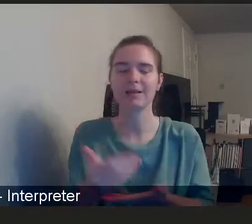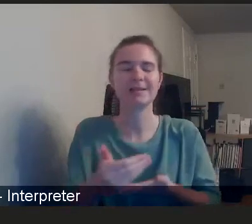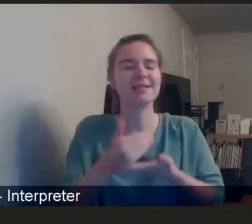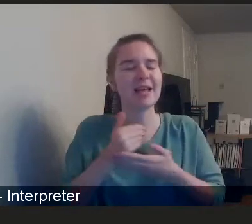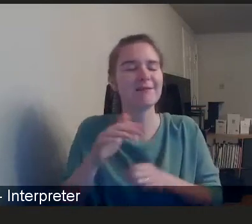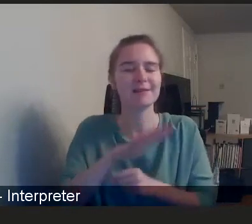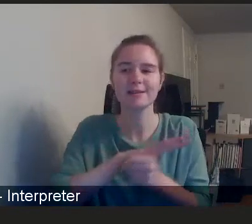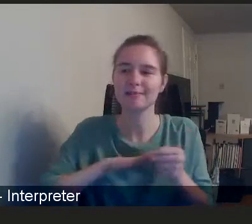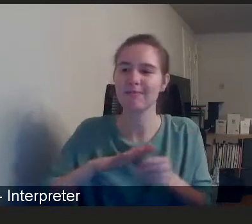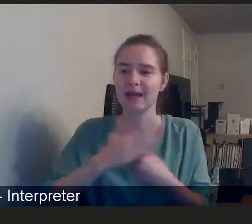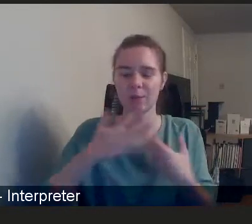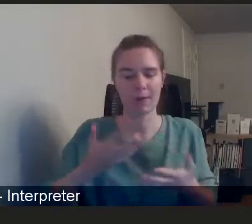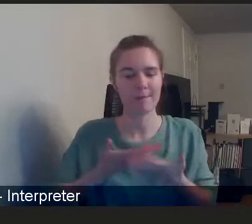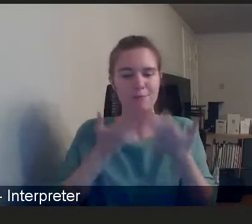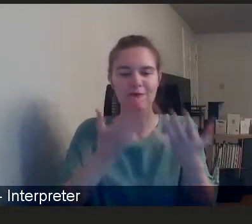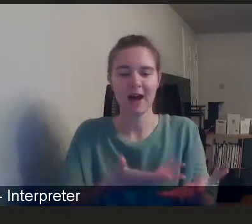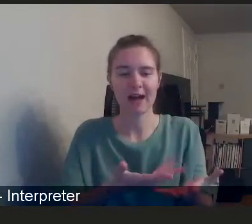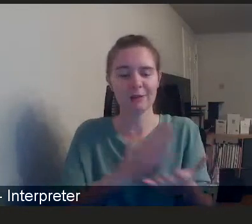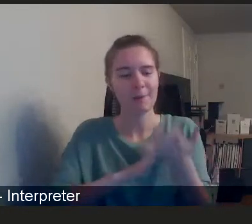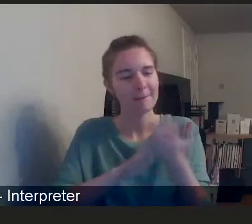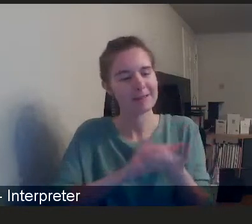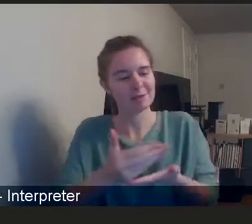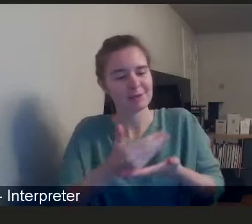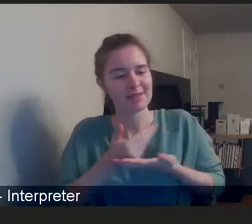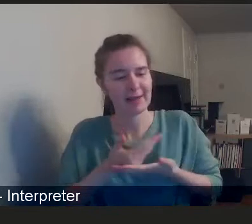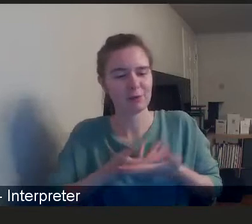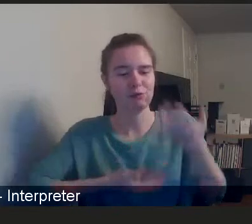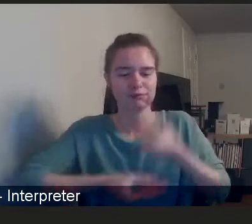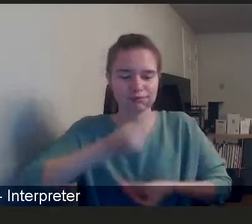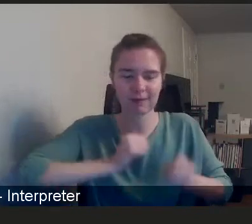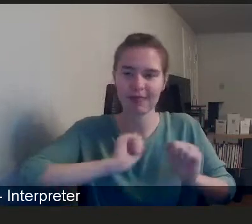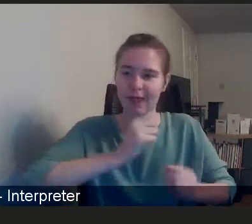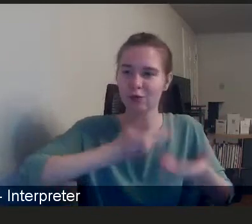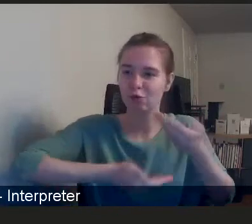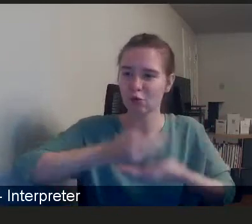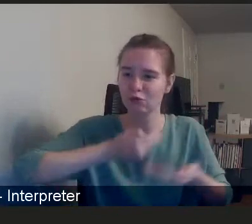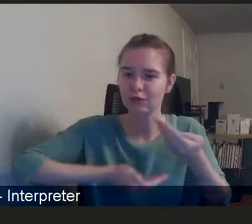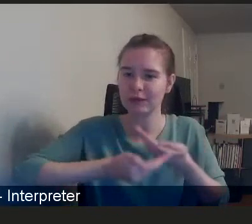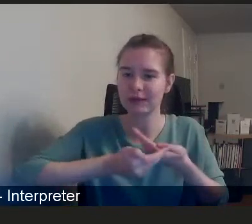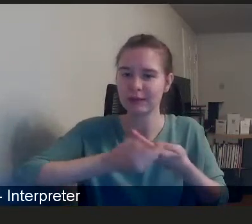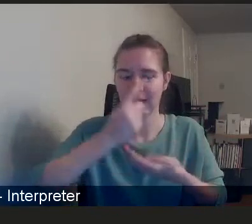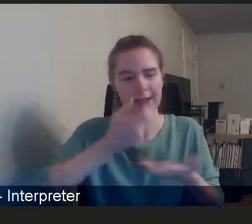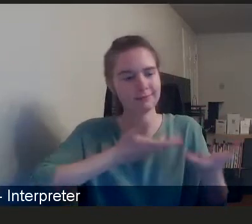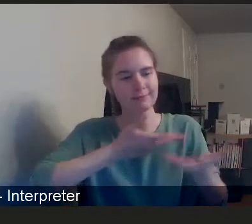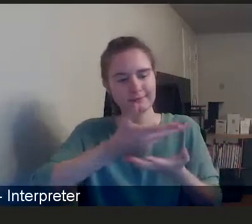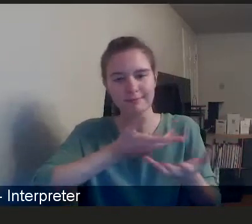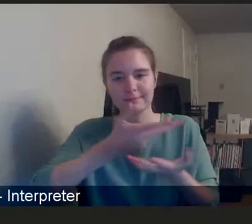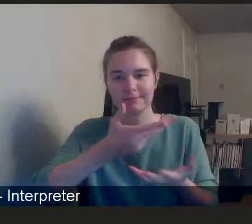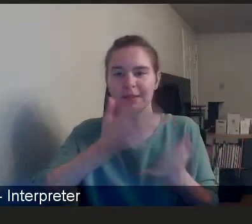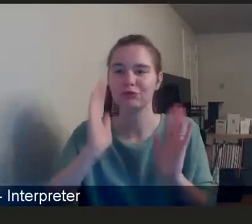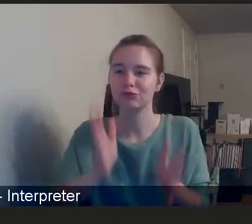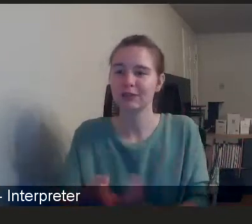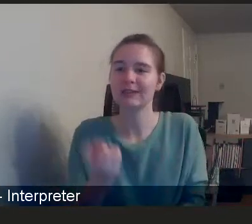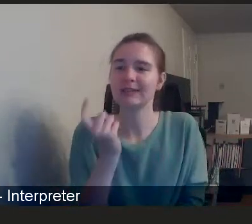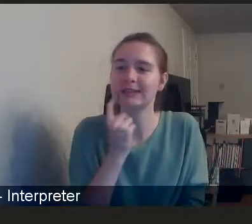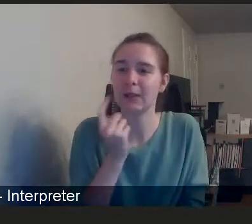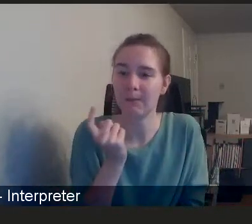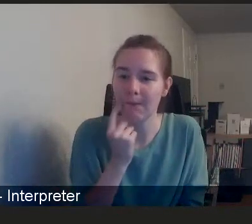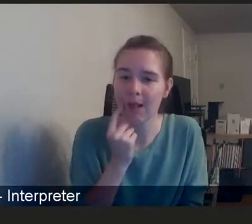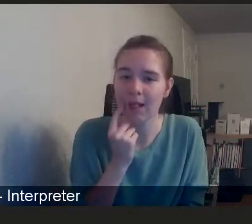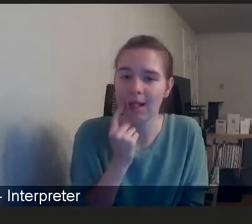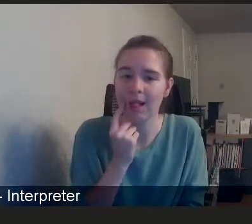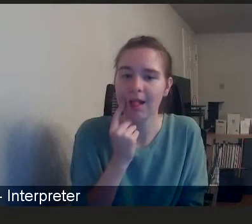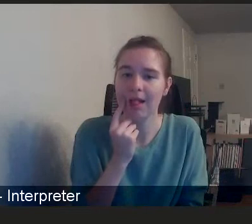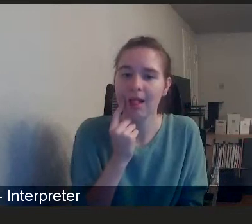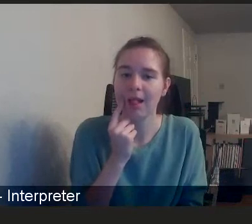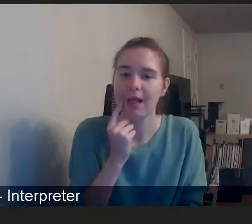providing to hear people's stories, peer support. It's not competent. It's almost like the simplicity of it is a bit